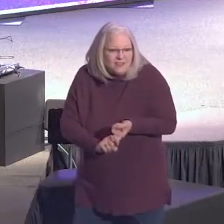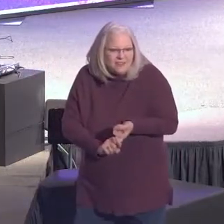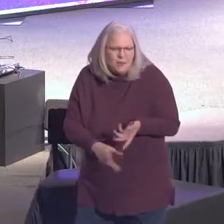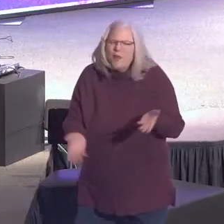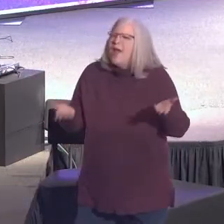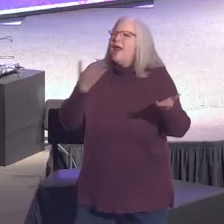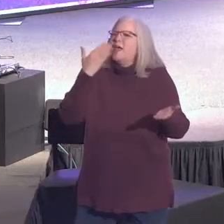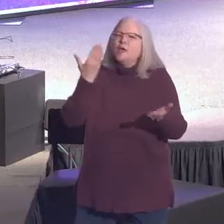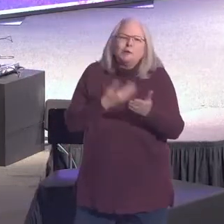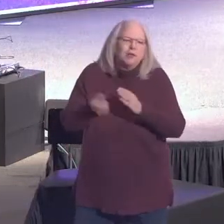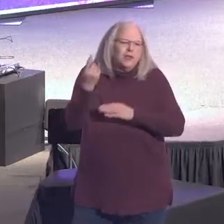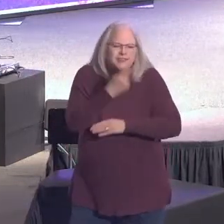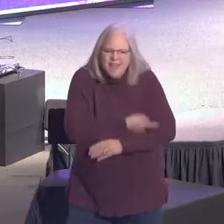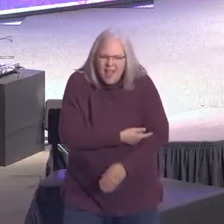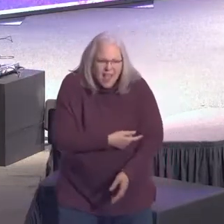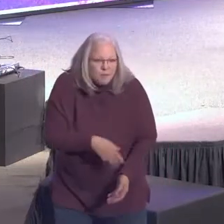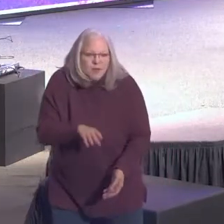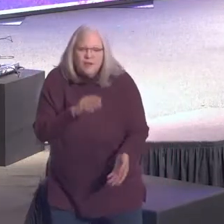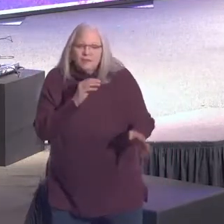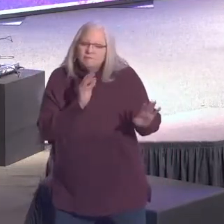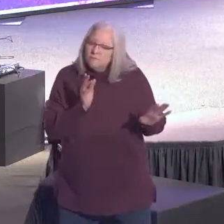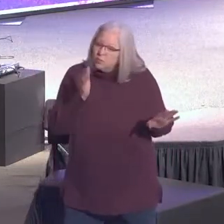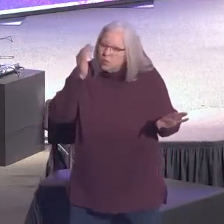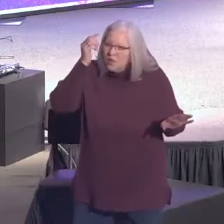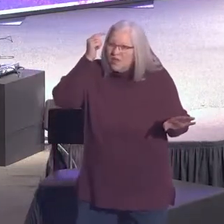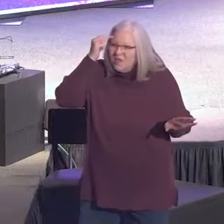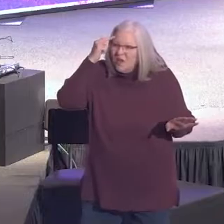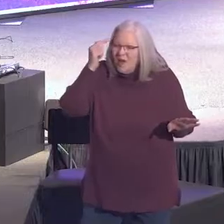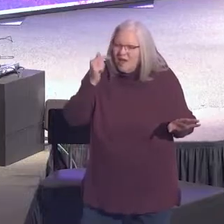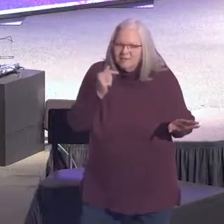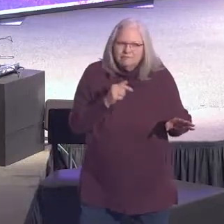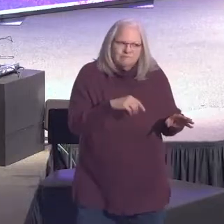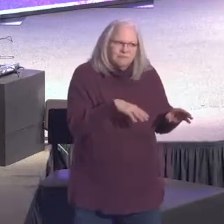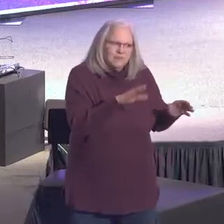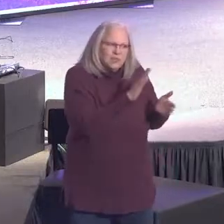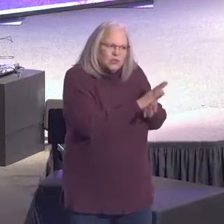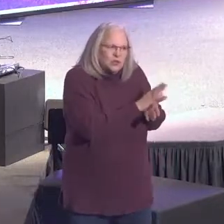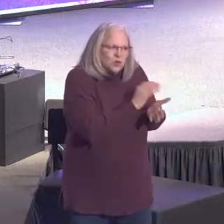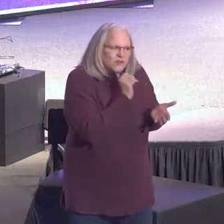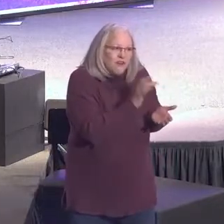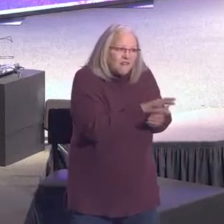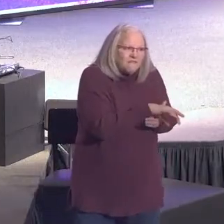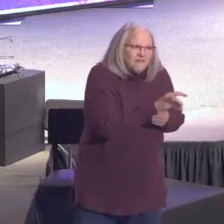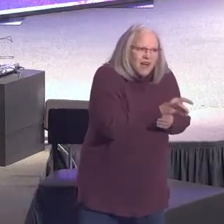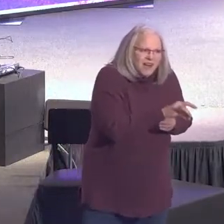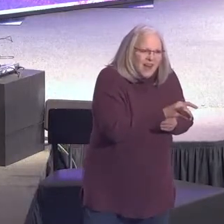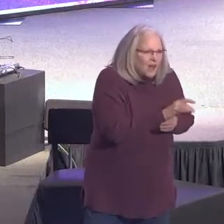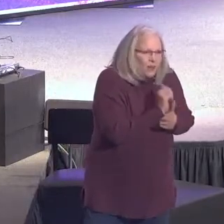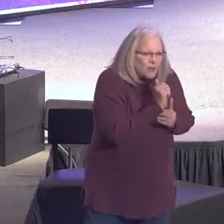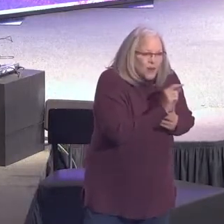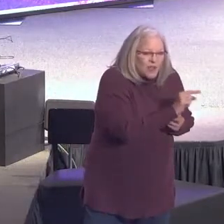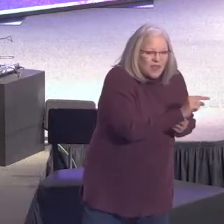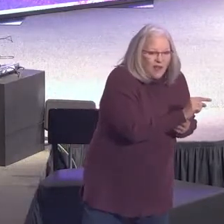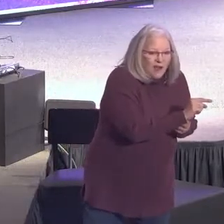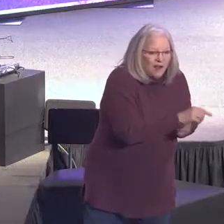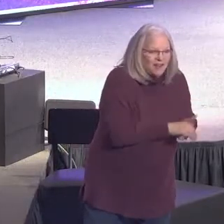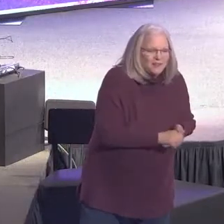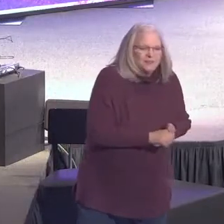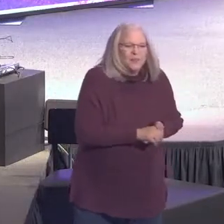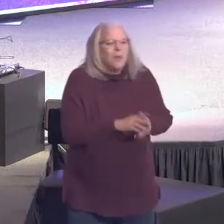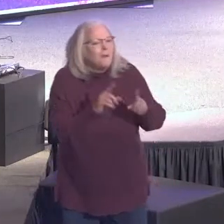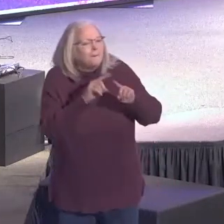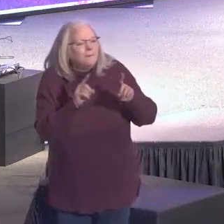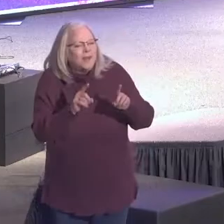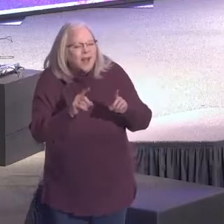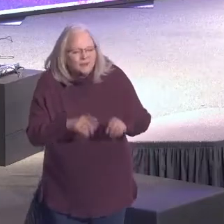of our life fishing that day and we thought we got away with it. You know, we thought we had something, we pulled something over on the principal. But the way